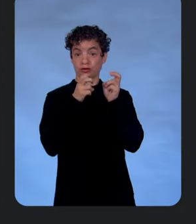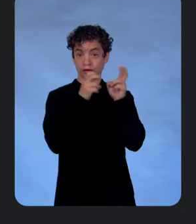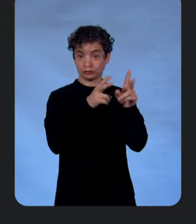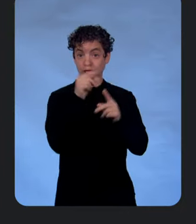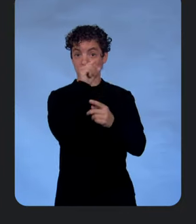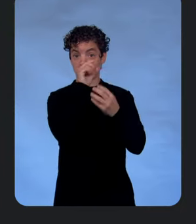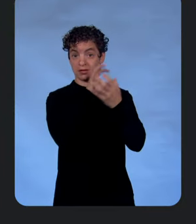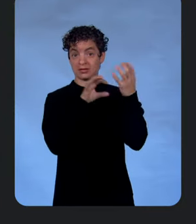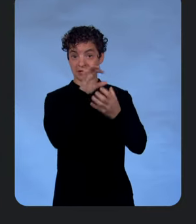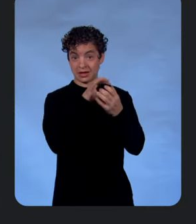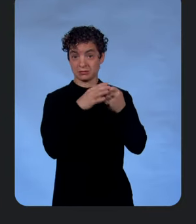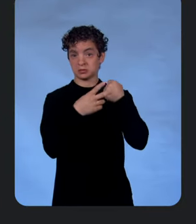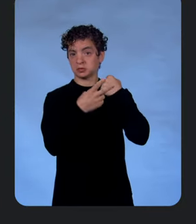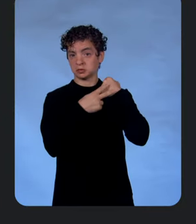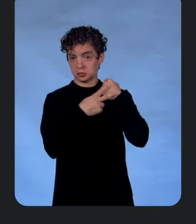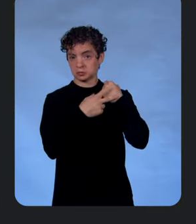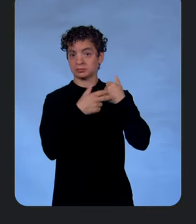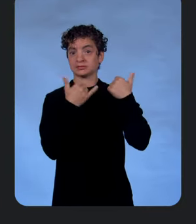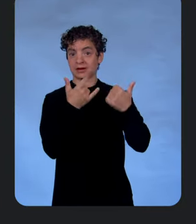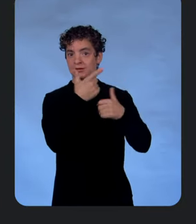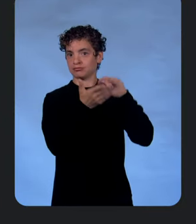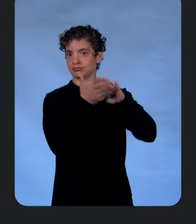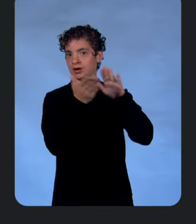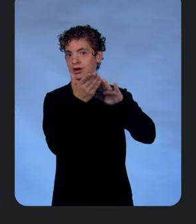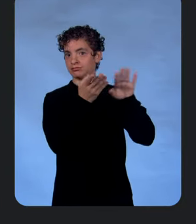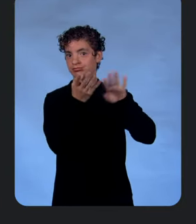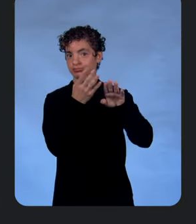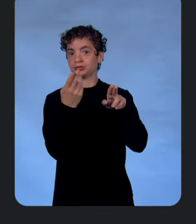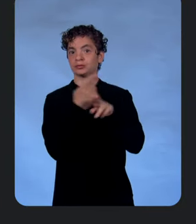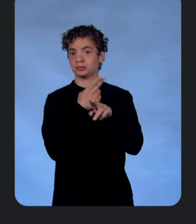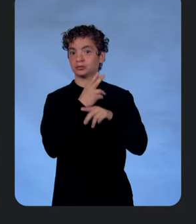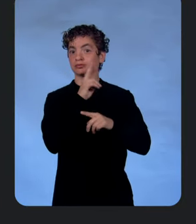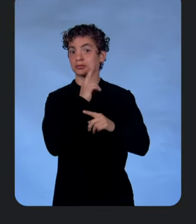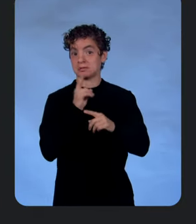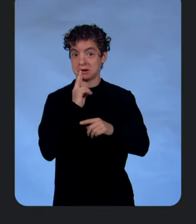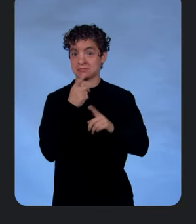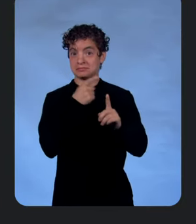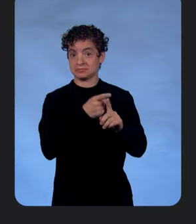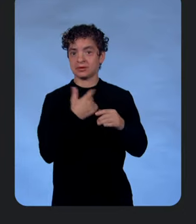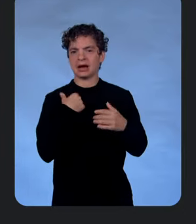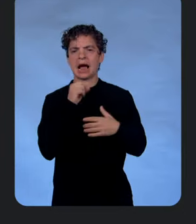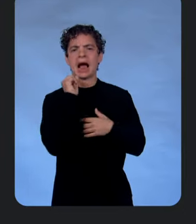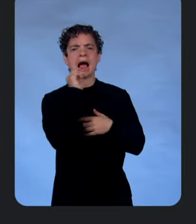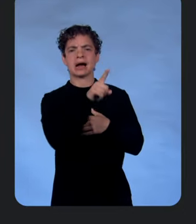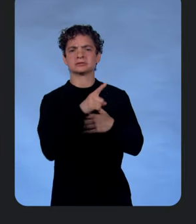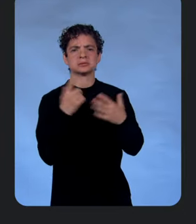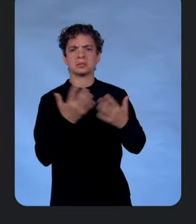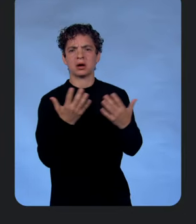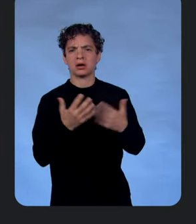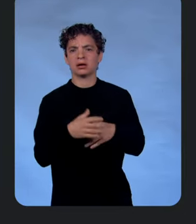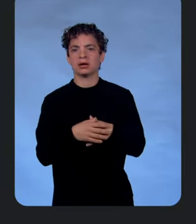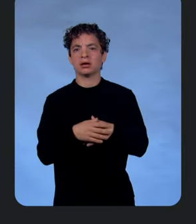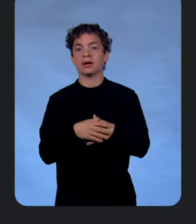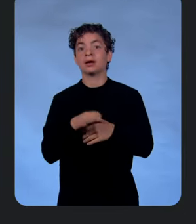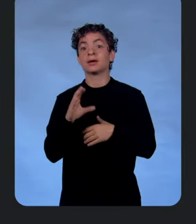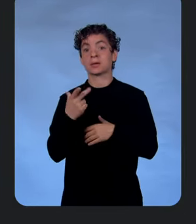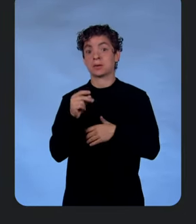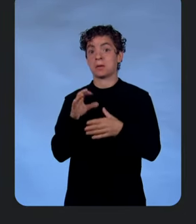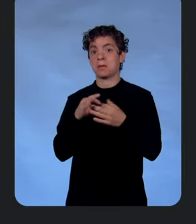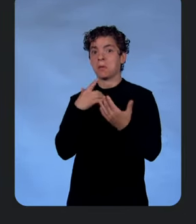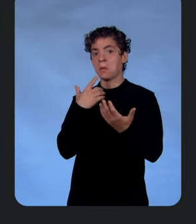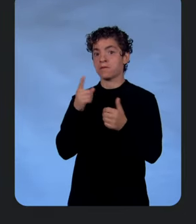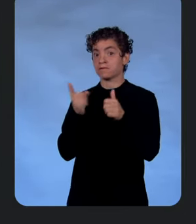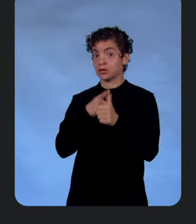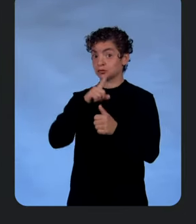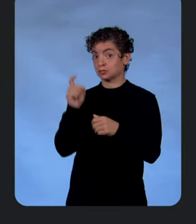we're essentially running it in Gemini. So what did we ask? Chloe? Looks like the first question here is how